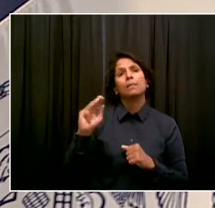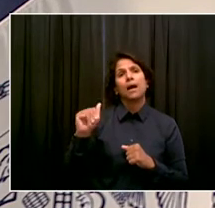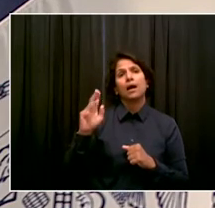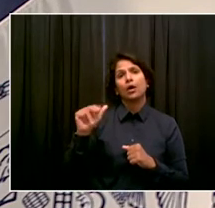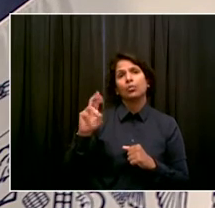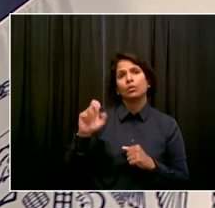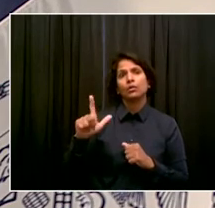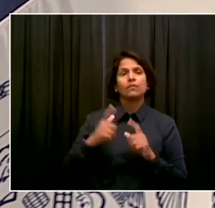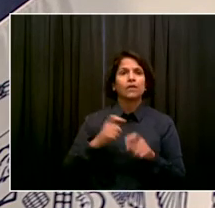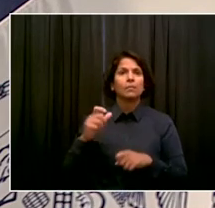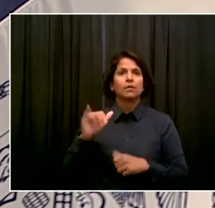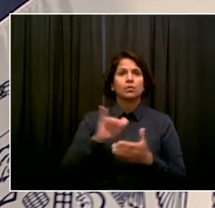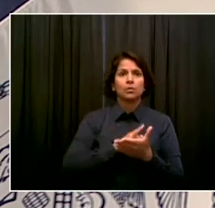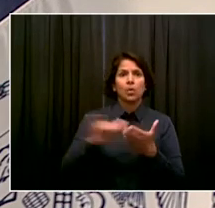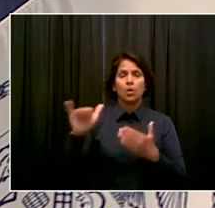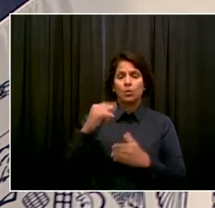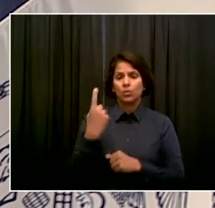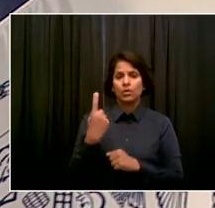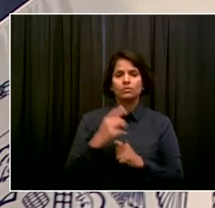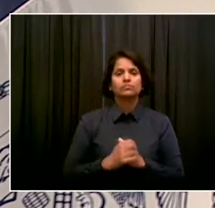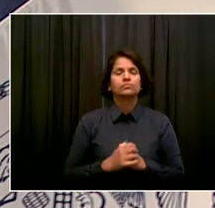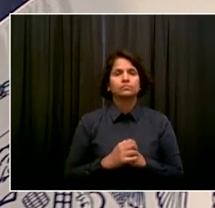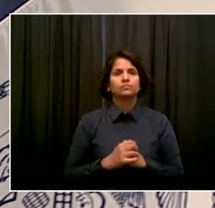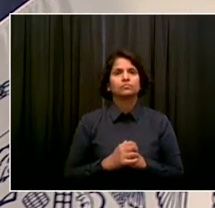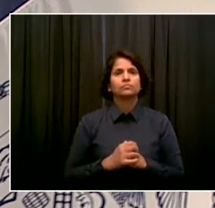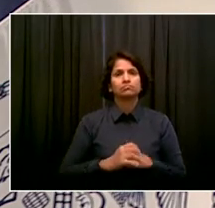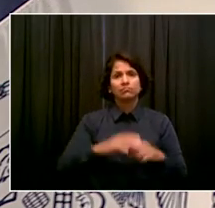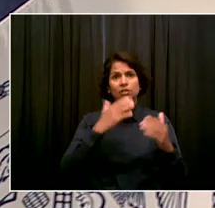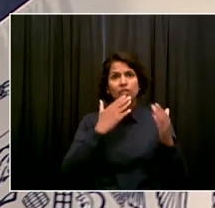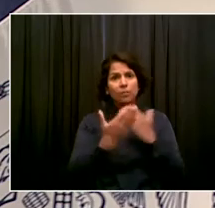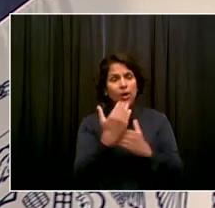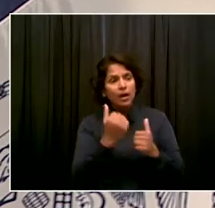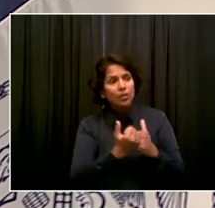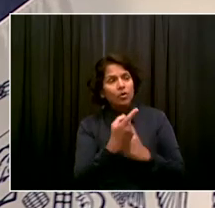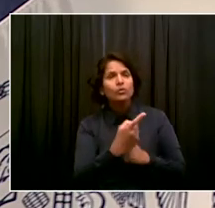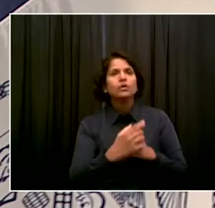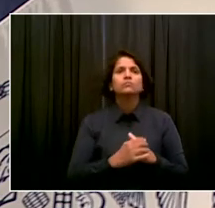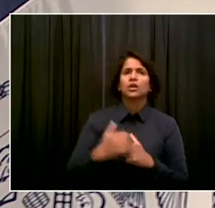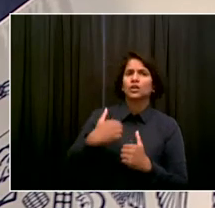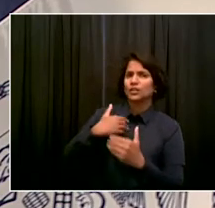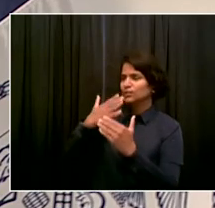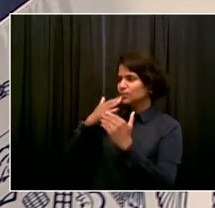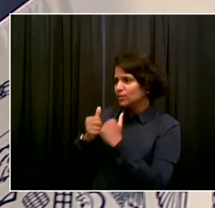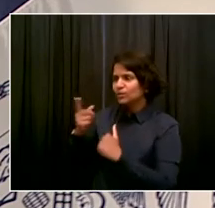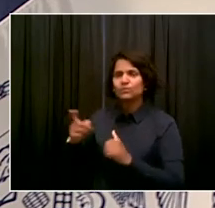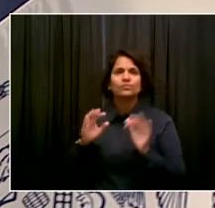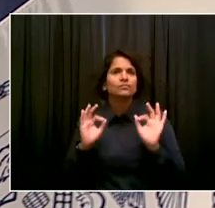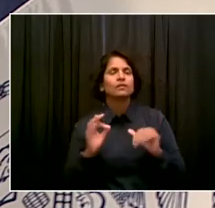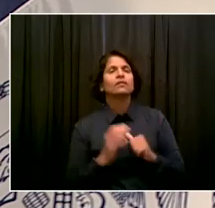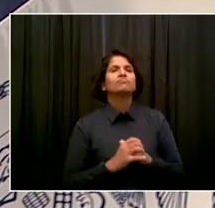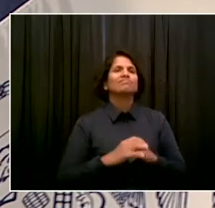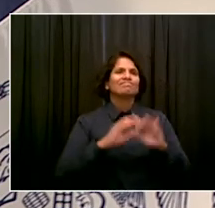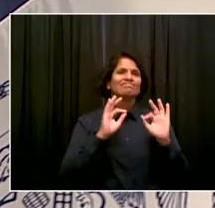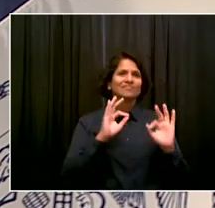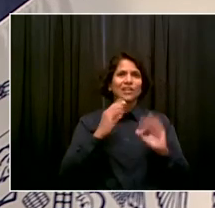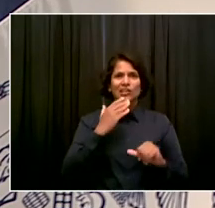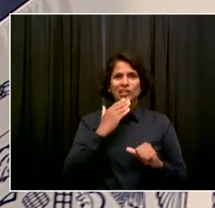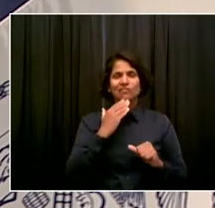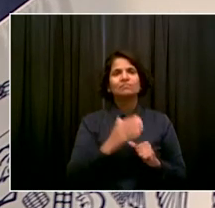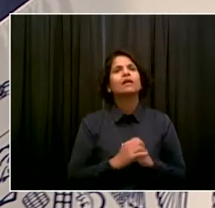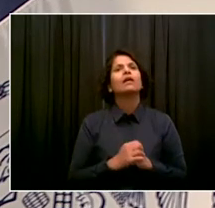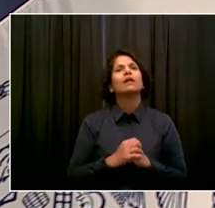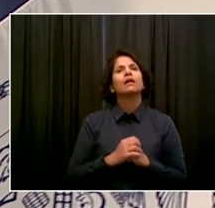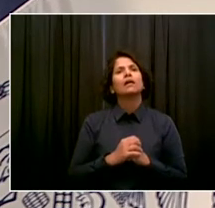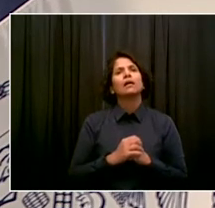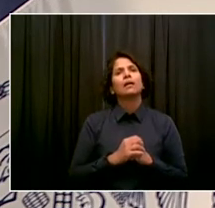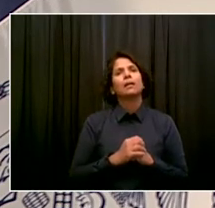Good morning, Mr. Mayor. How are you? Good, Juan Manuel. How have been? Very good. Thank you. So positivity rate is already over